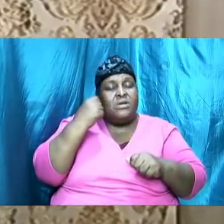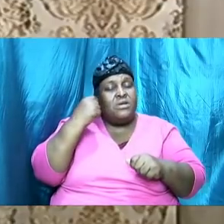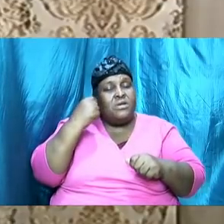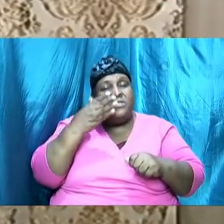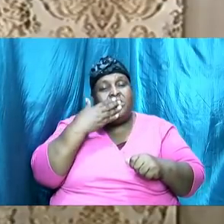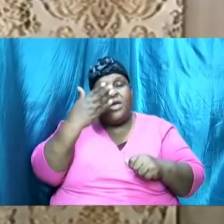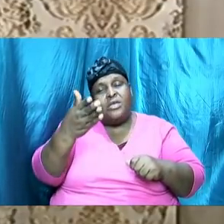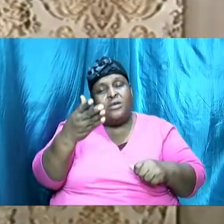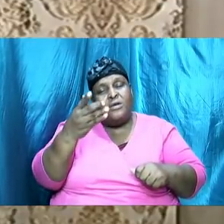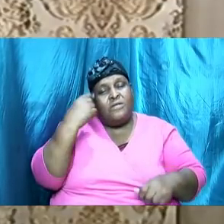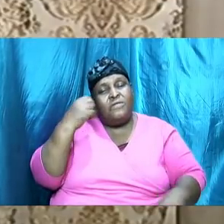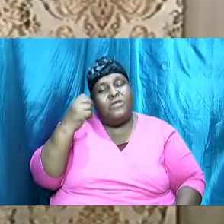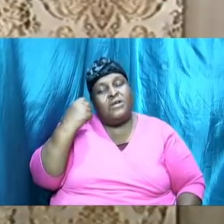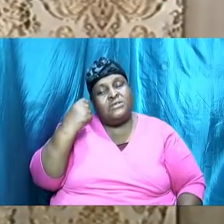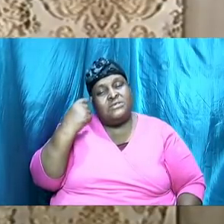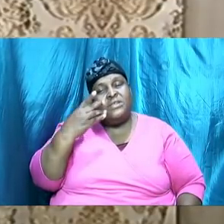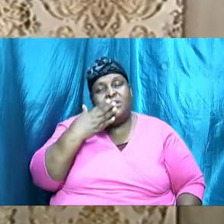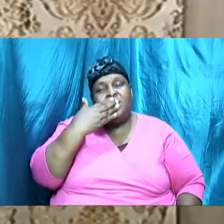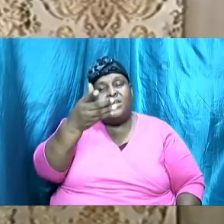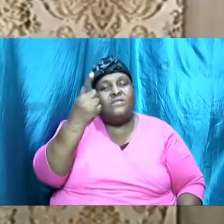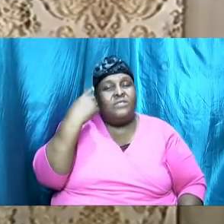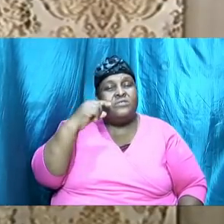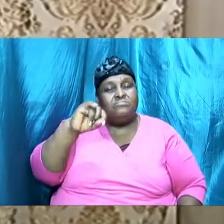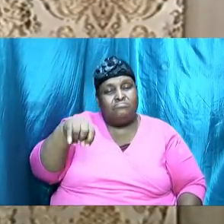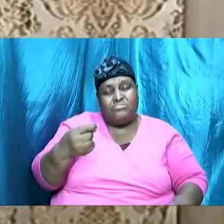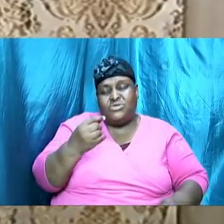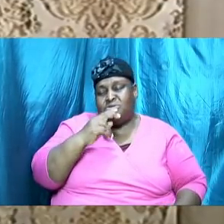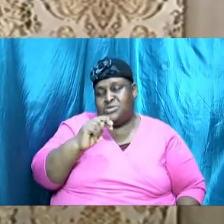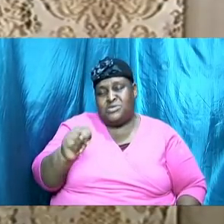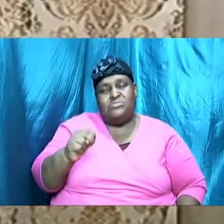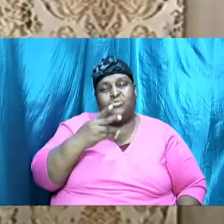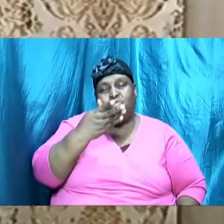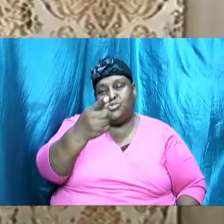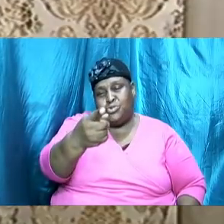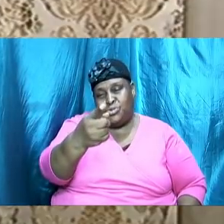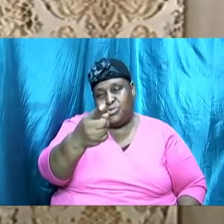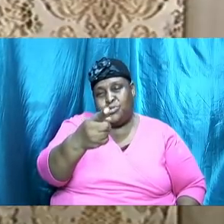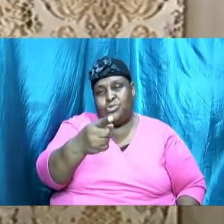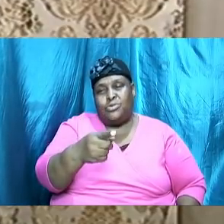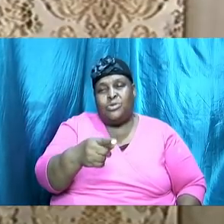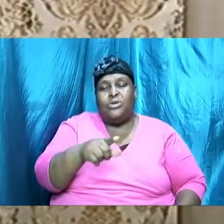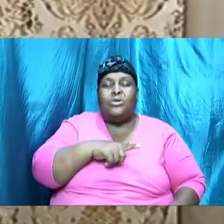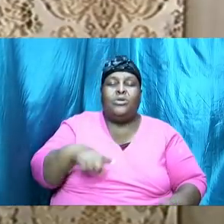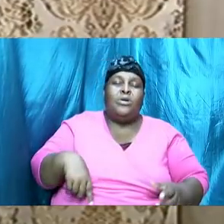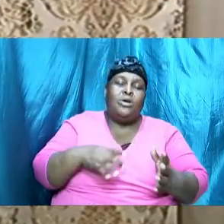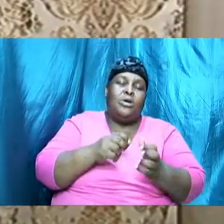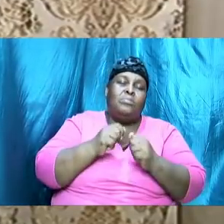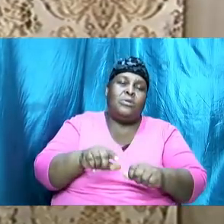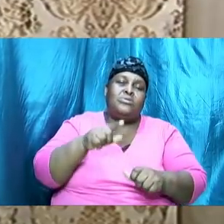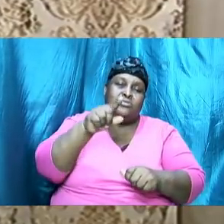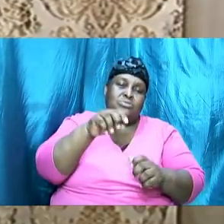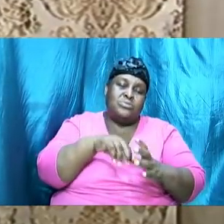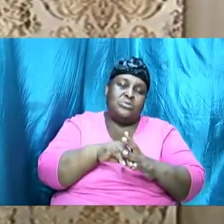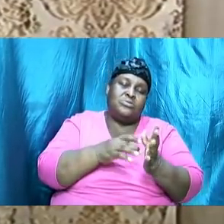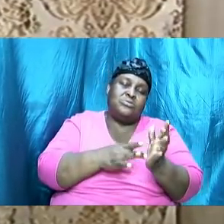and thank you for just being you the Lord bless you in Jesus name no we're